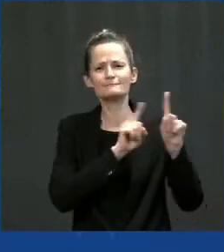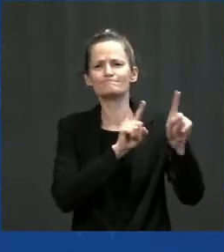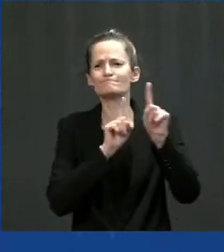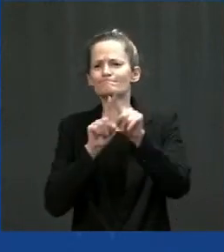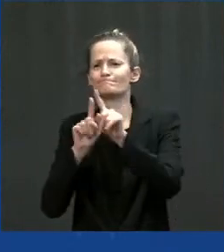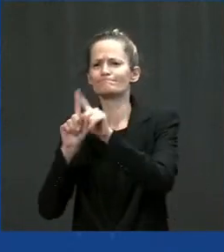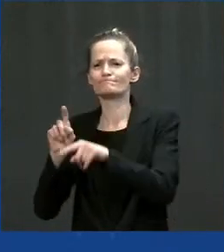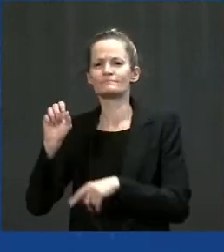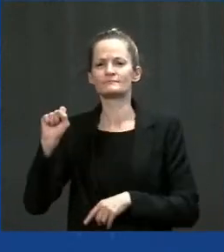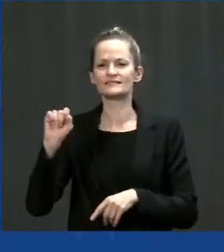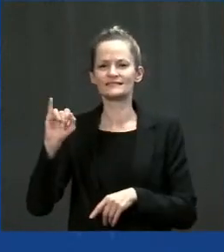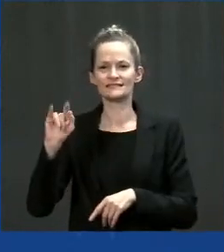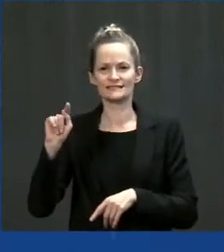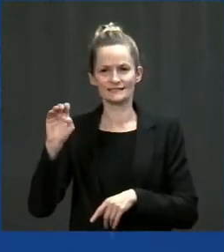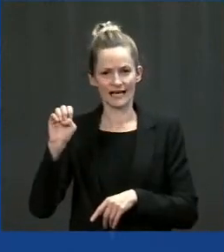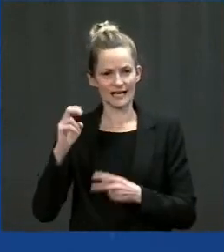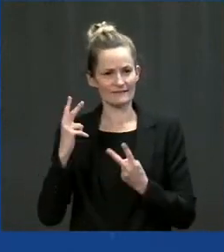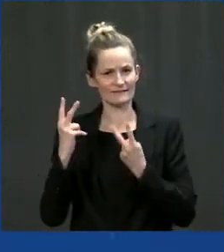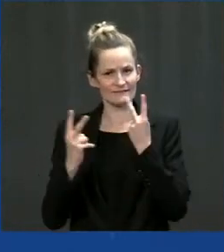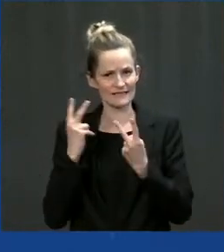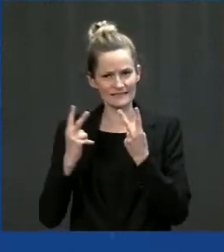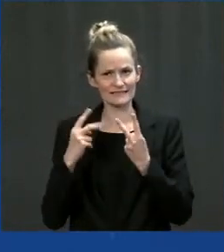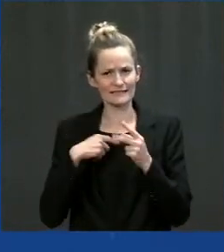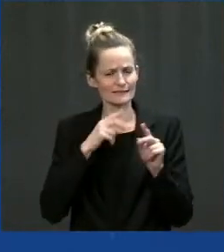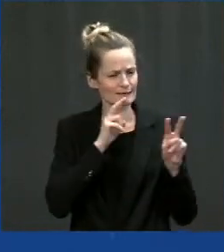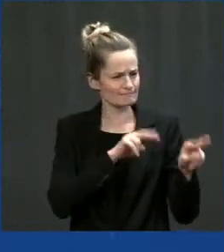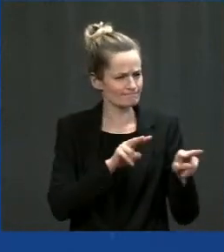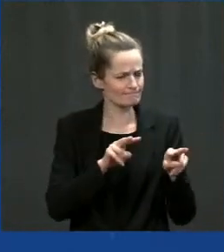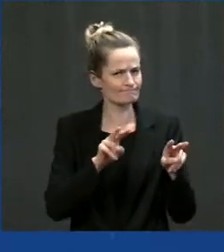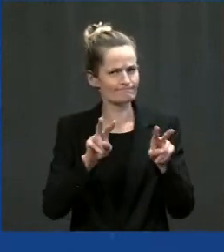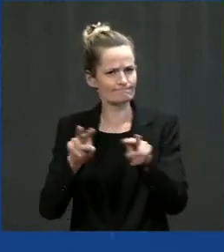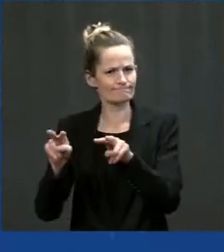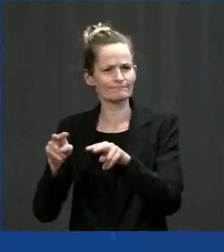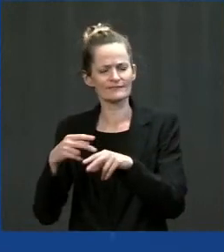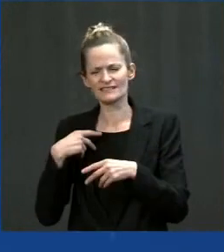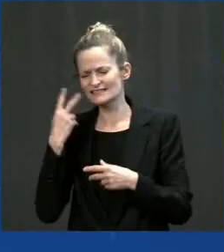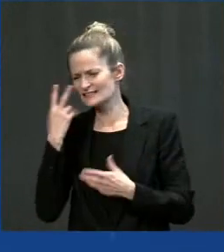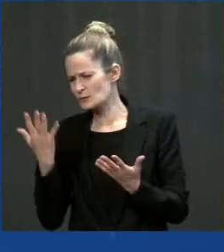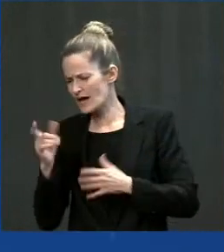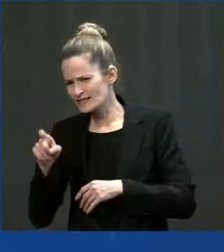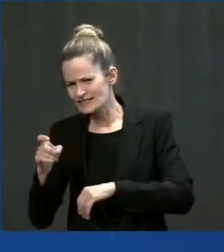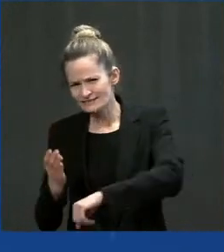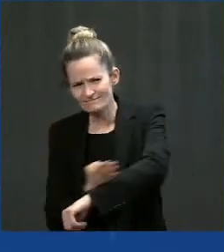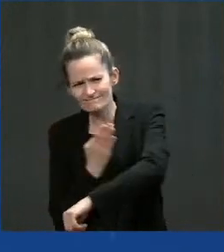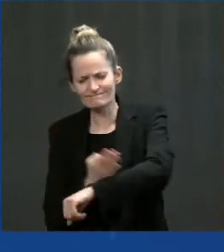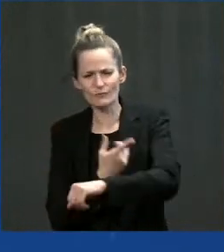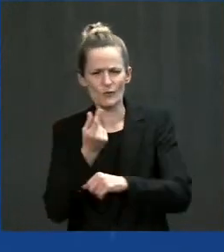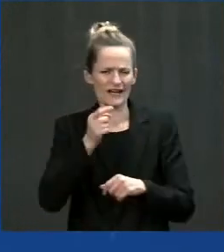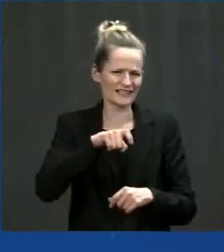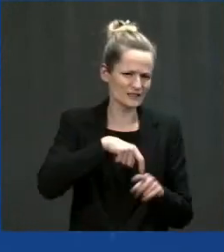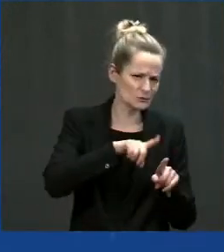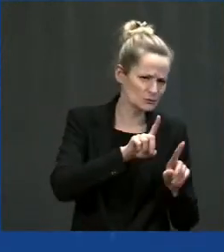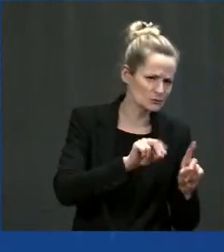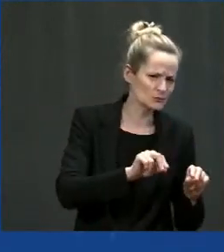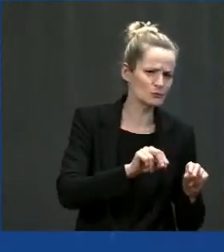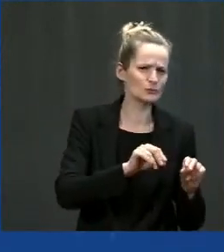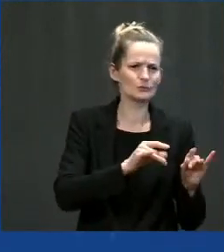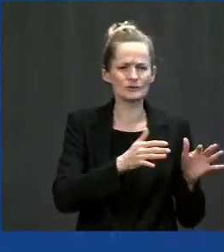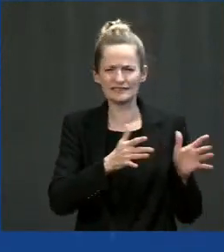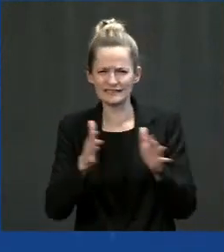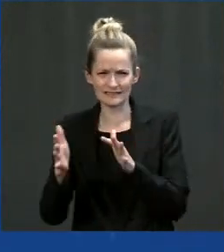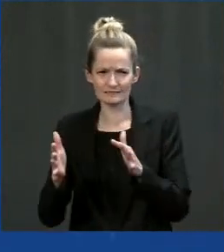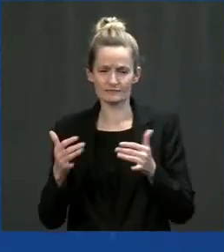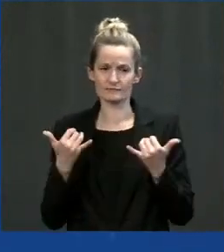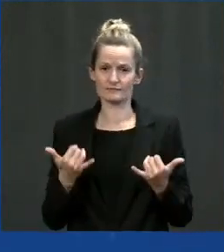transit assets of other major metropolitan areas. And our state has legislatively created